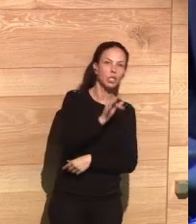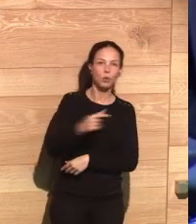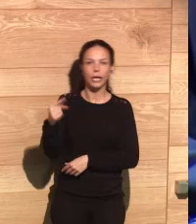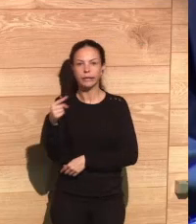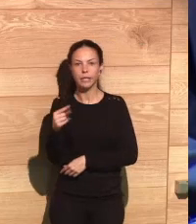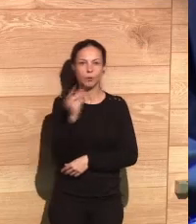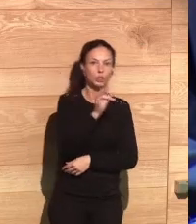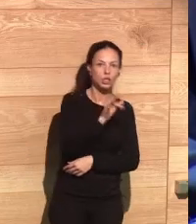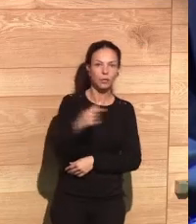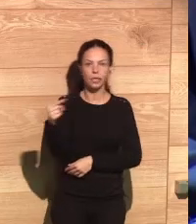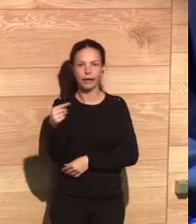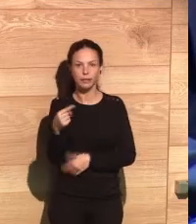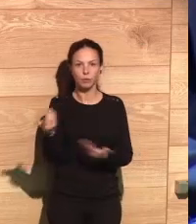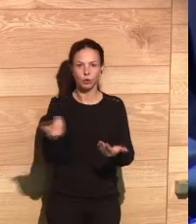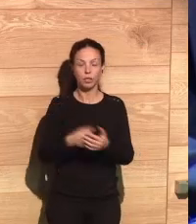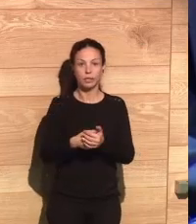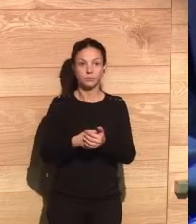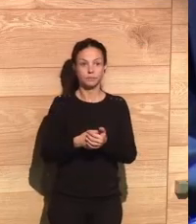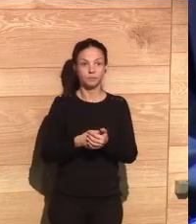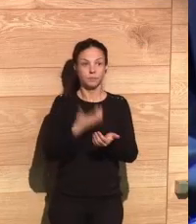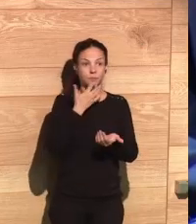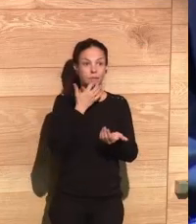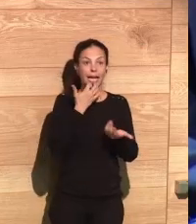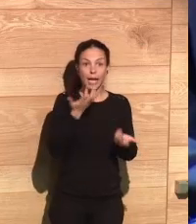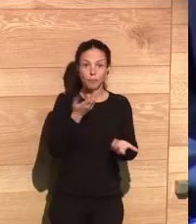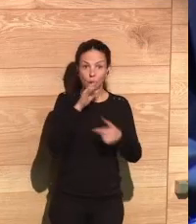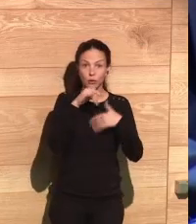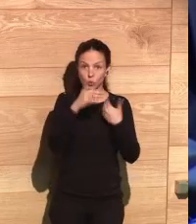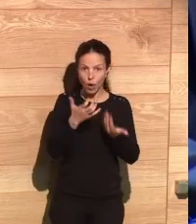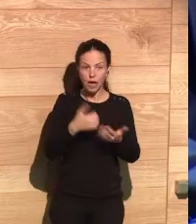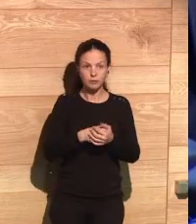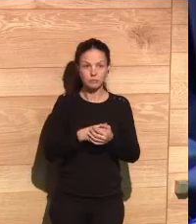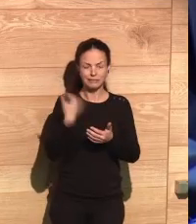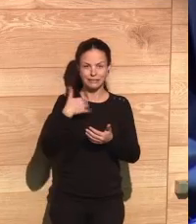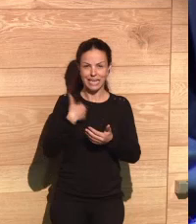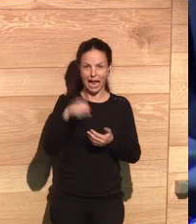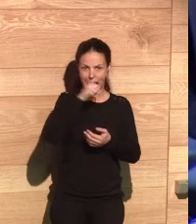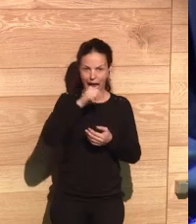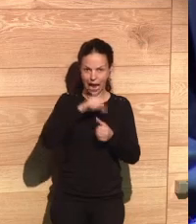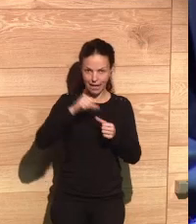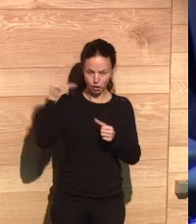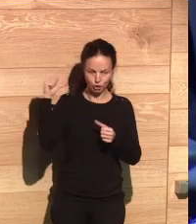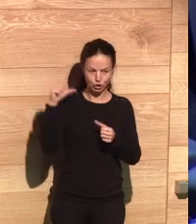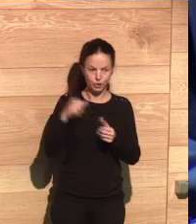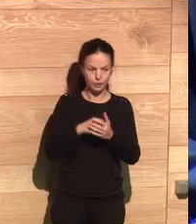thinking in black or white. And to talk of an example,